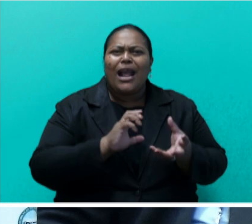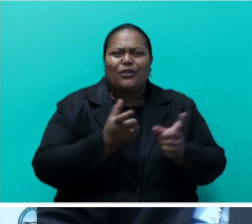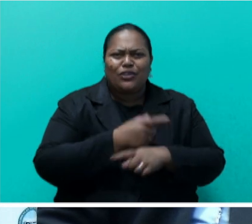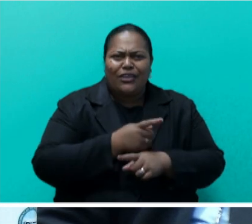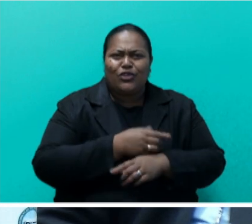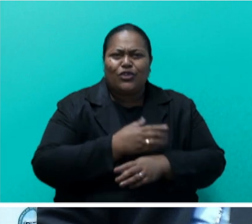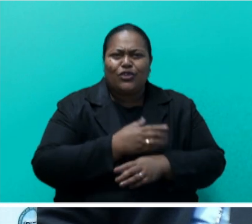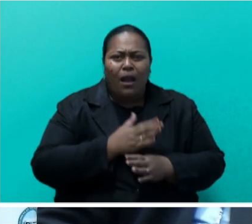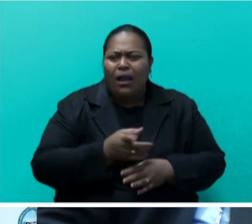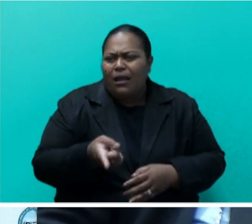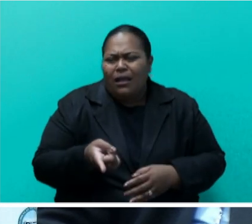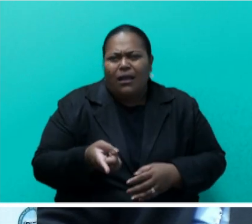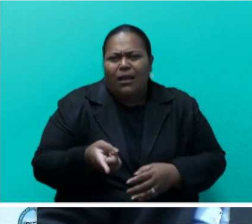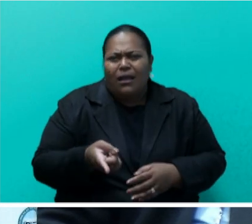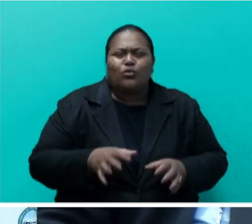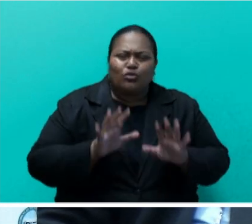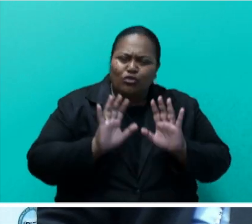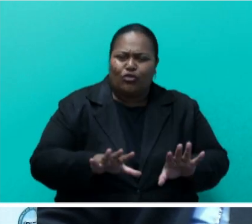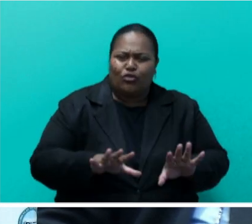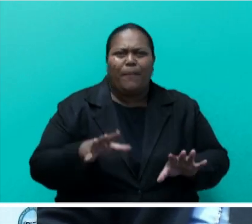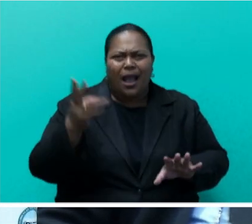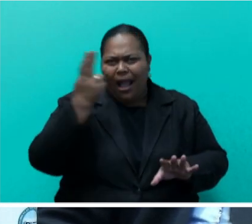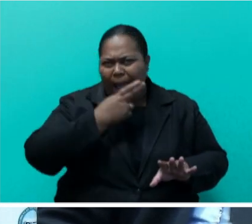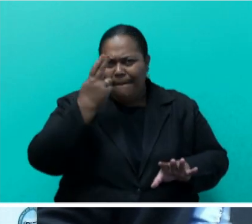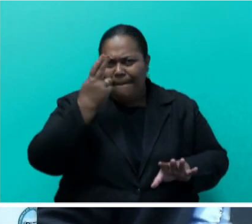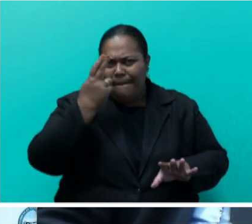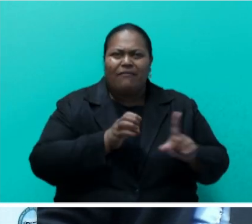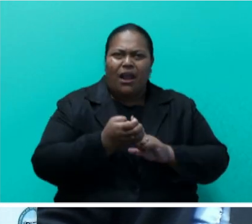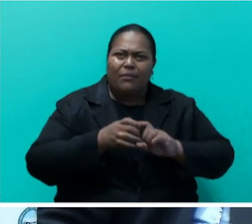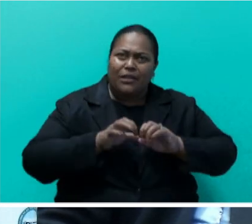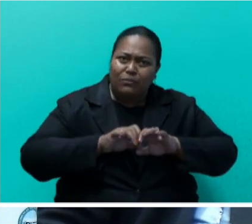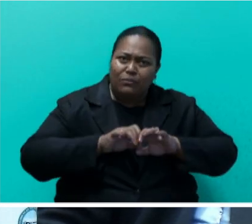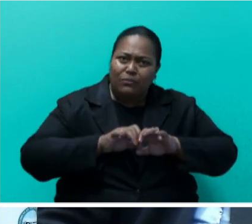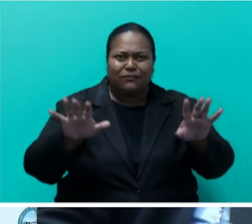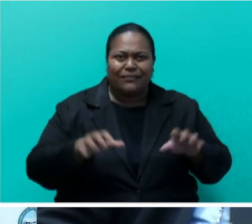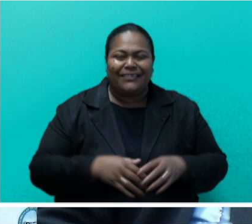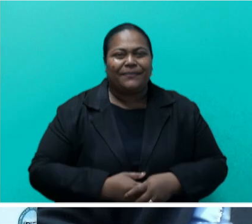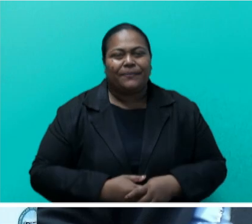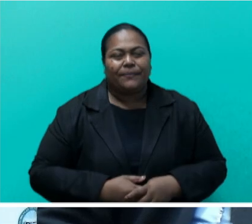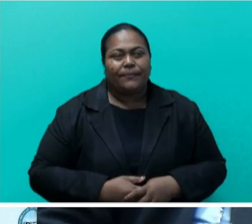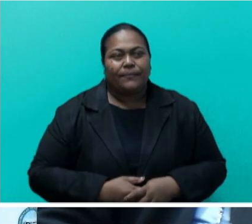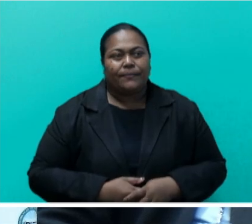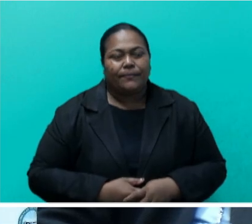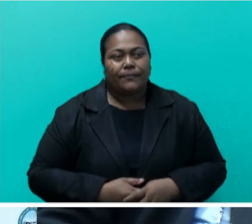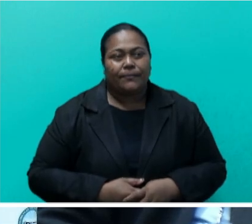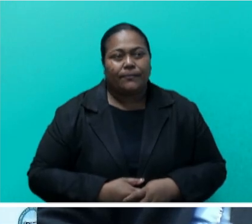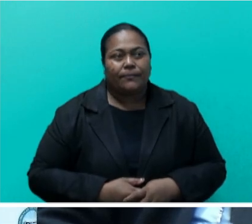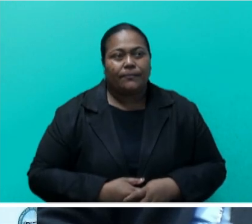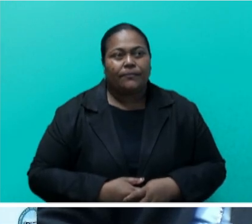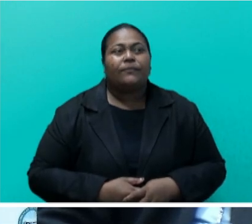reducing harmful emissions from waste. As Mr Speaker said, the government's actions demonstrate our